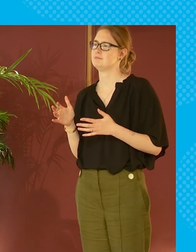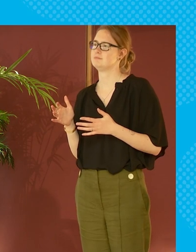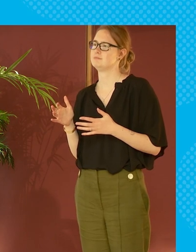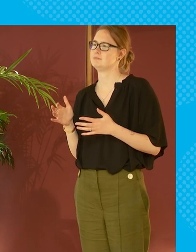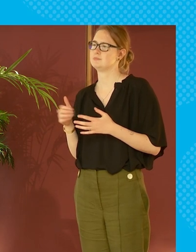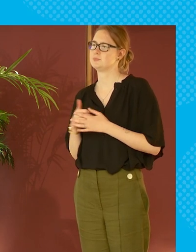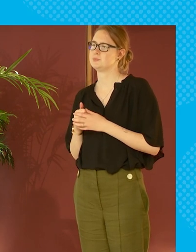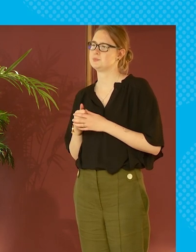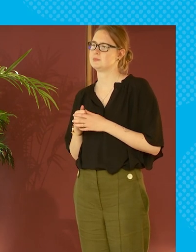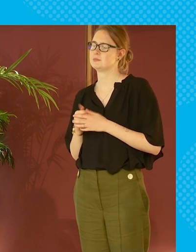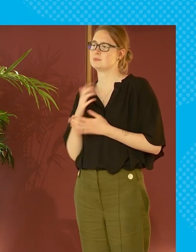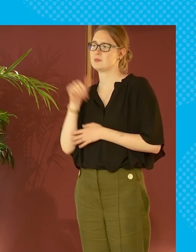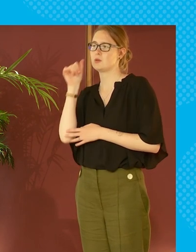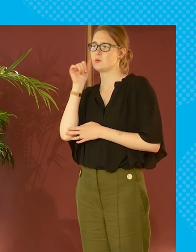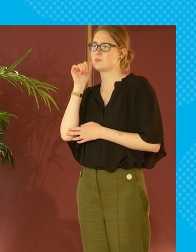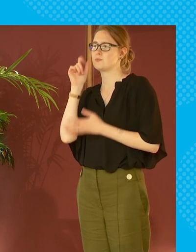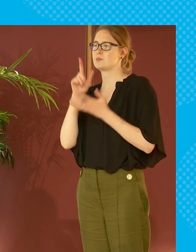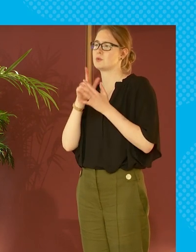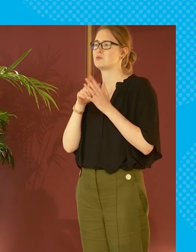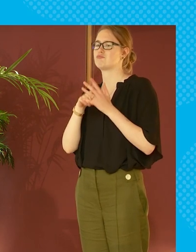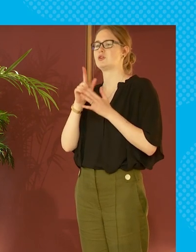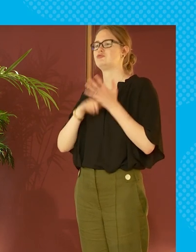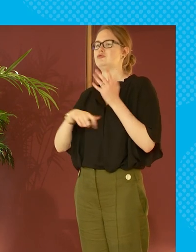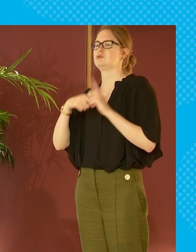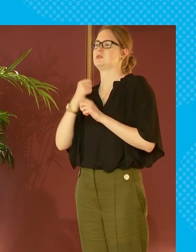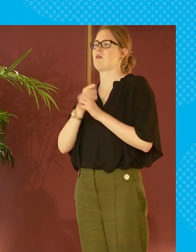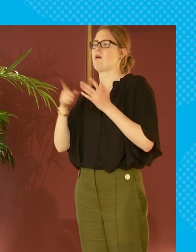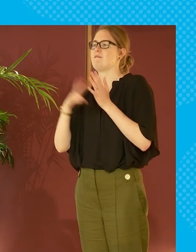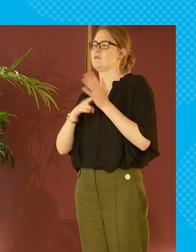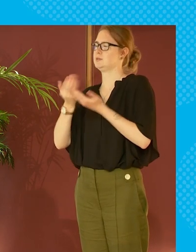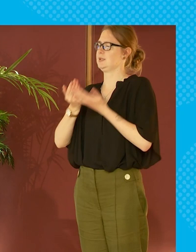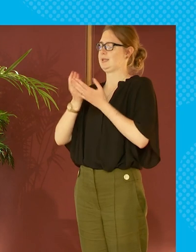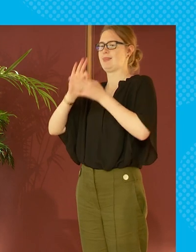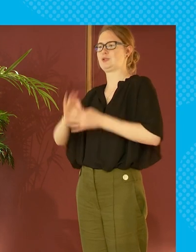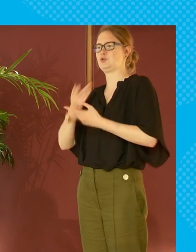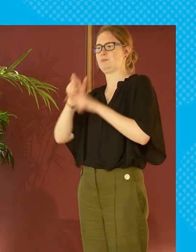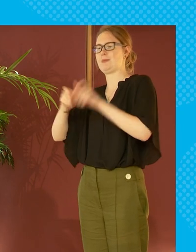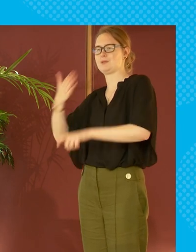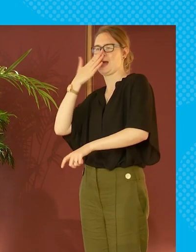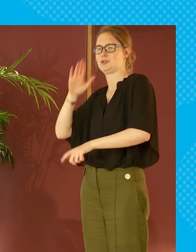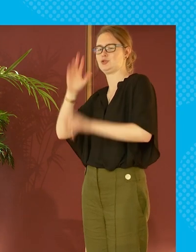particularly uh people are probably kind of aware there was a yougov study last week about people's attitudes